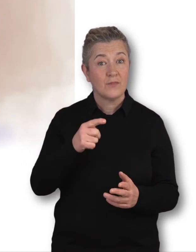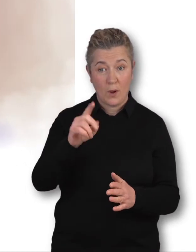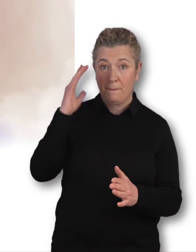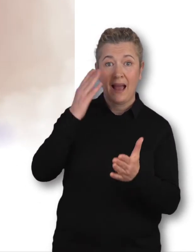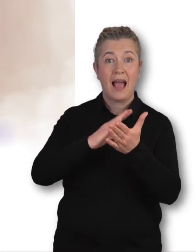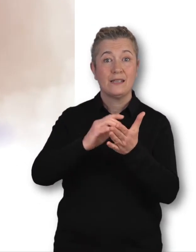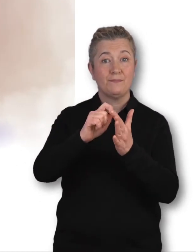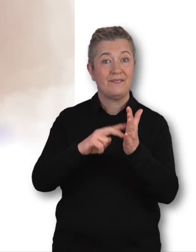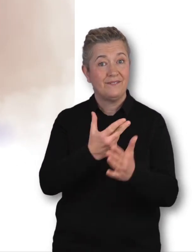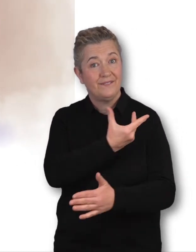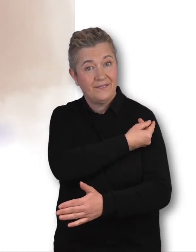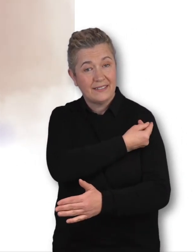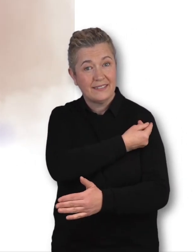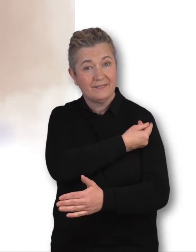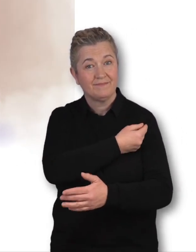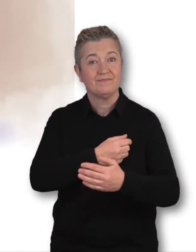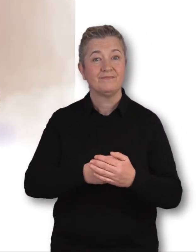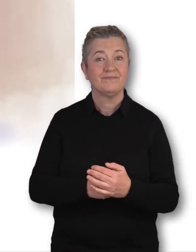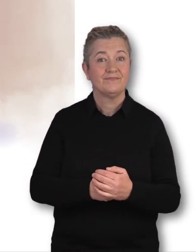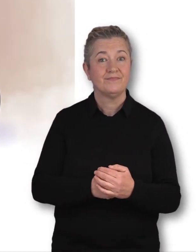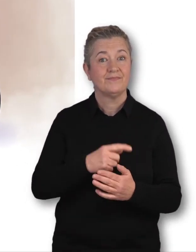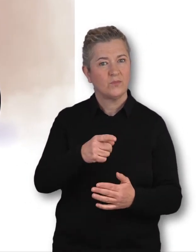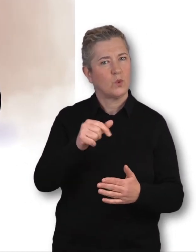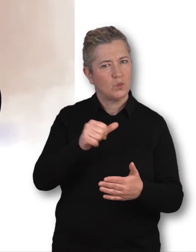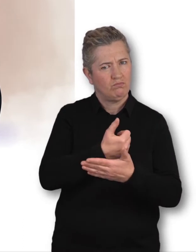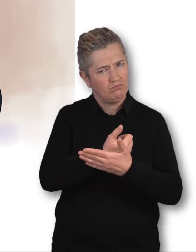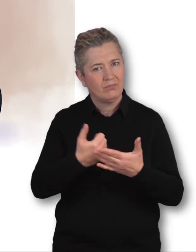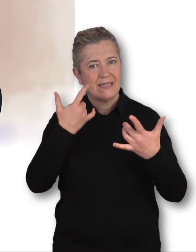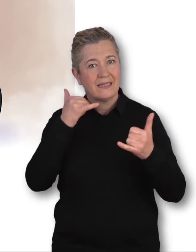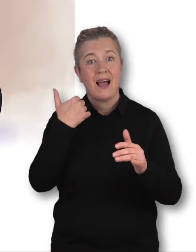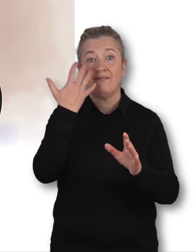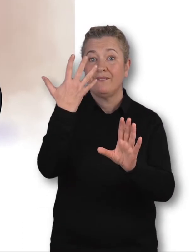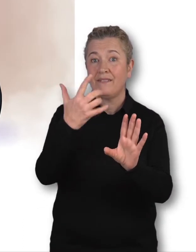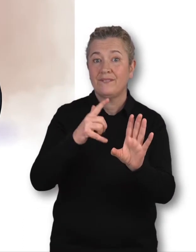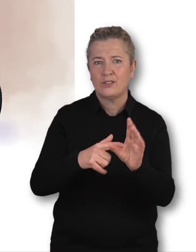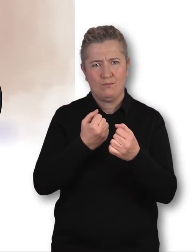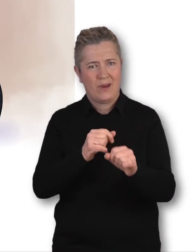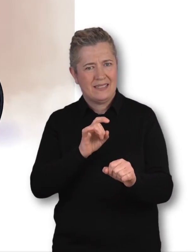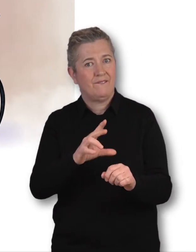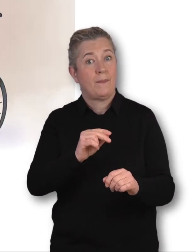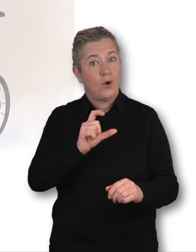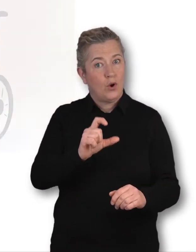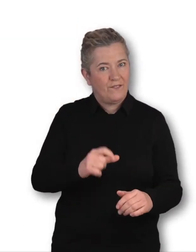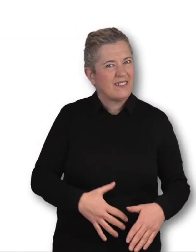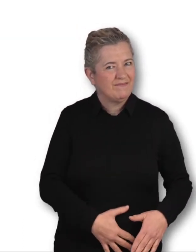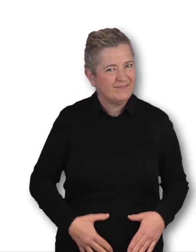vaccine, then you should have your cervical screening test every five years to protect yourself from cervical cancer.